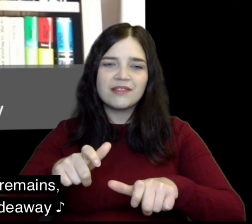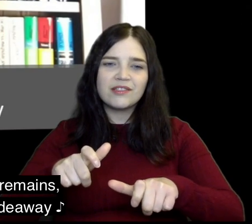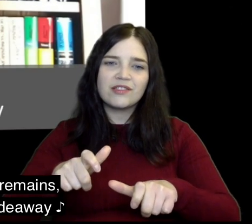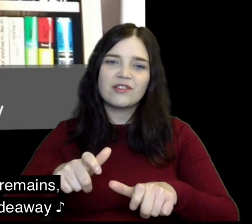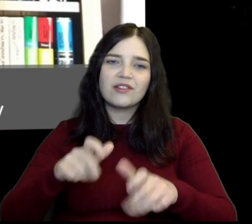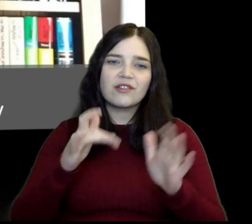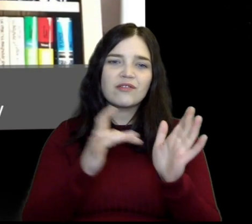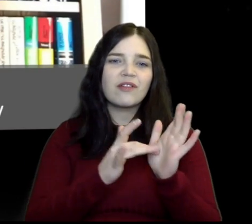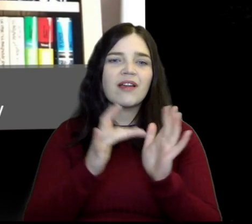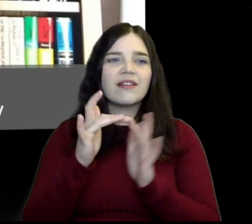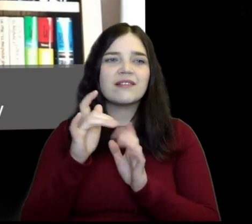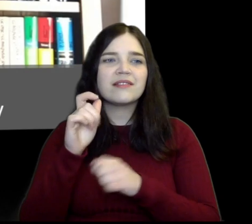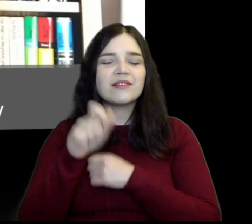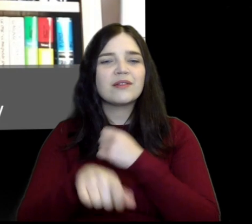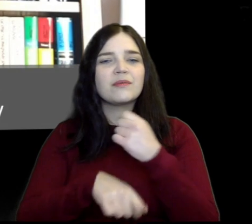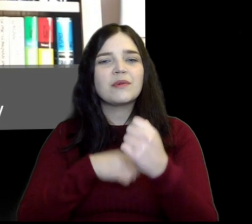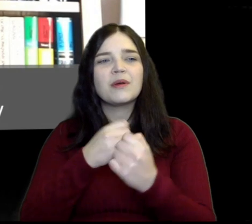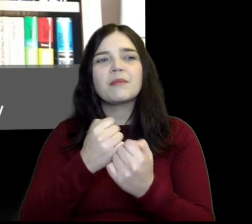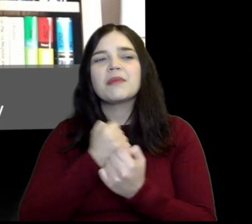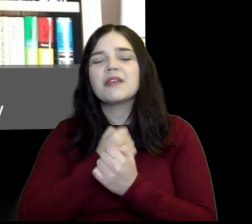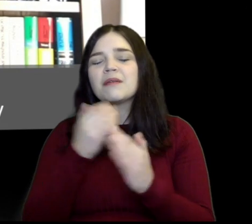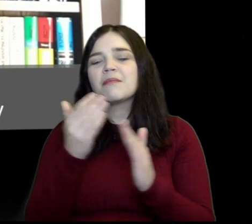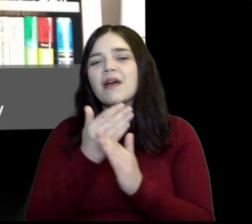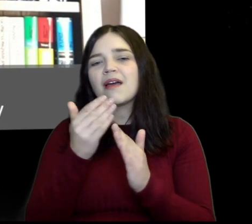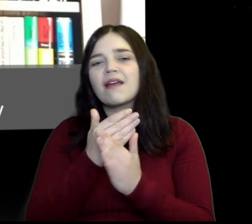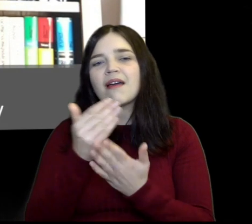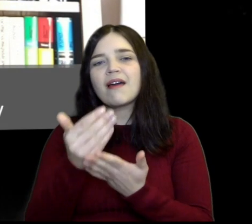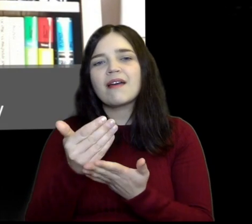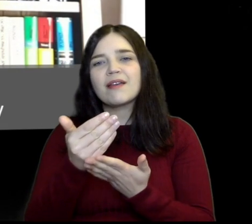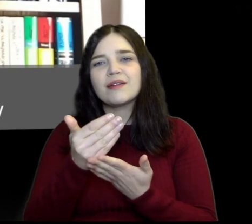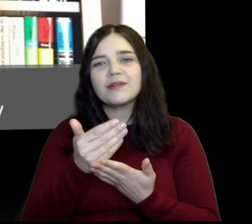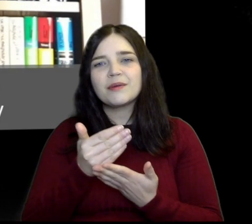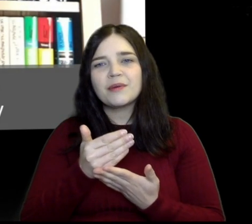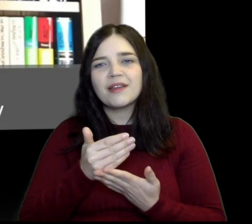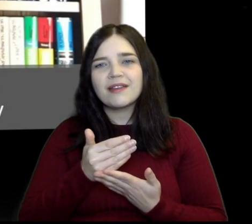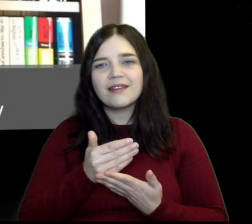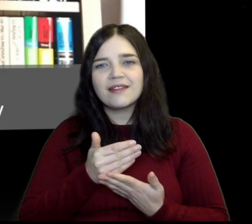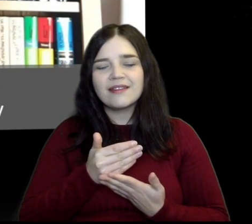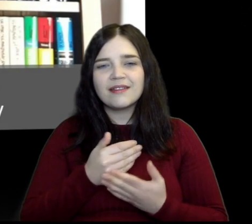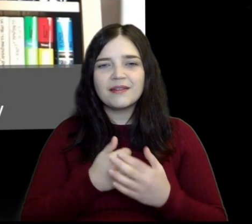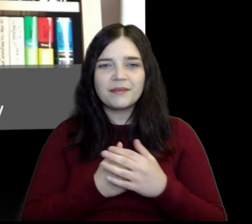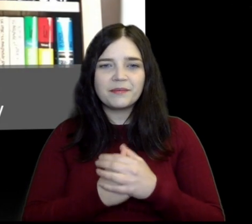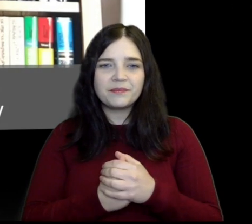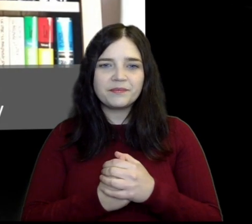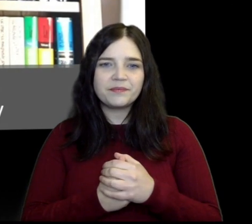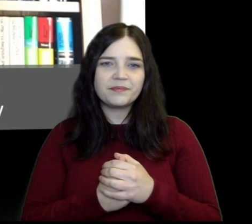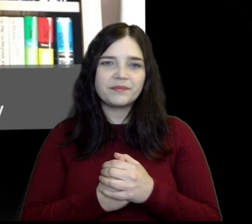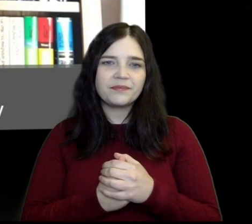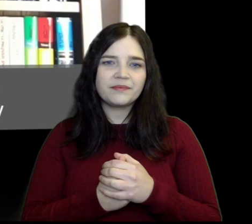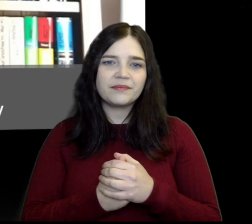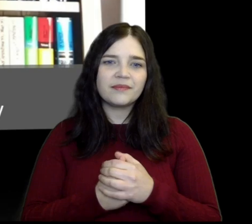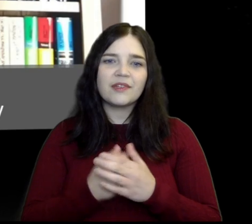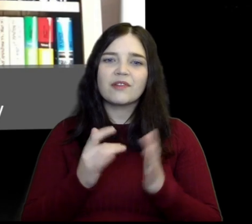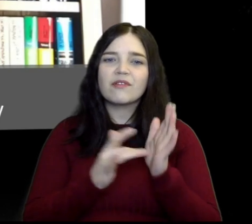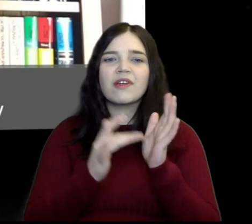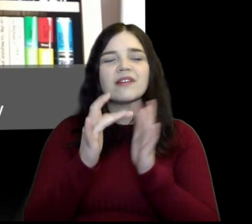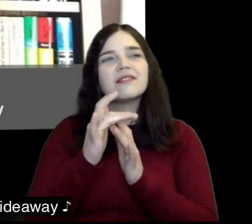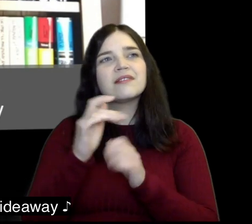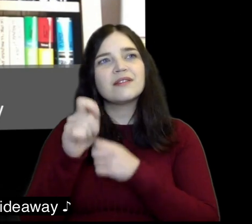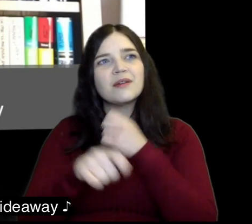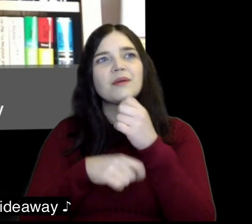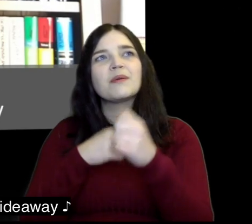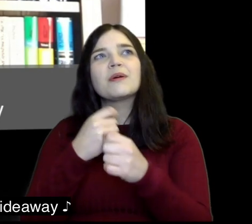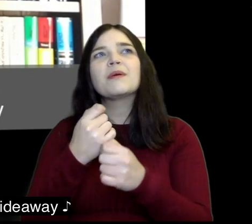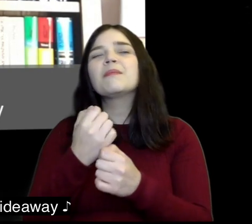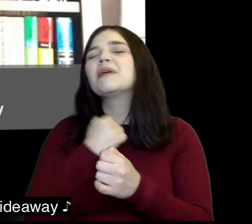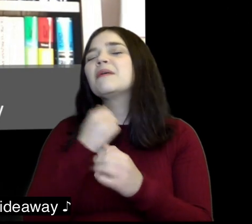Christ will be my hope remains Christ will be my